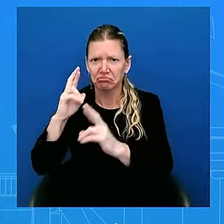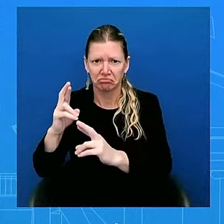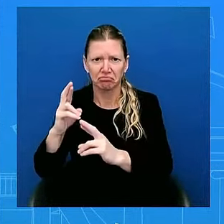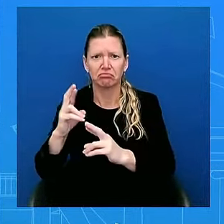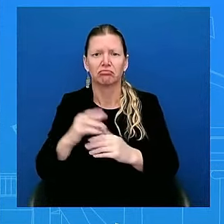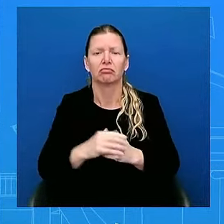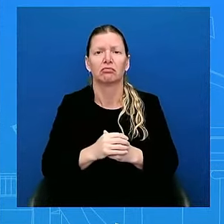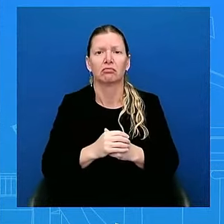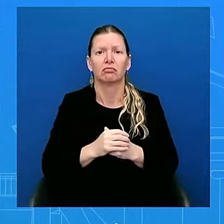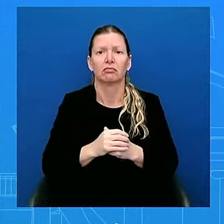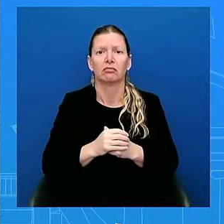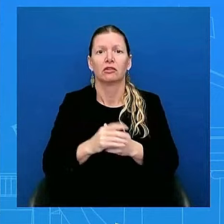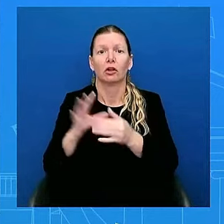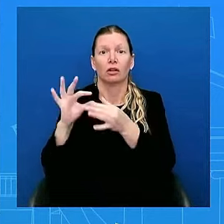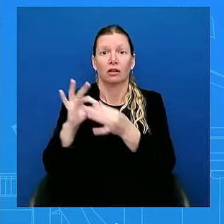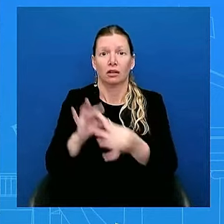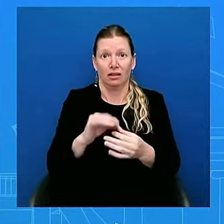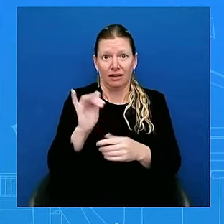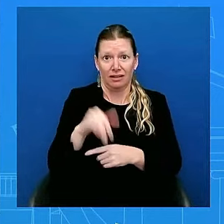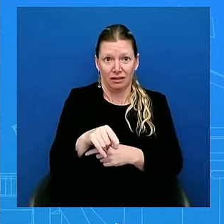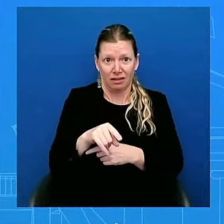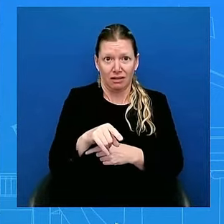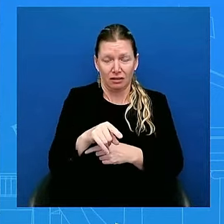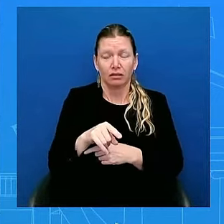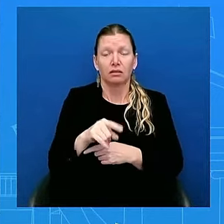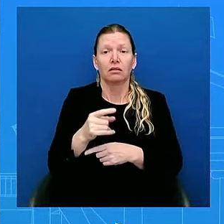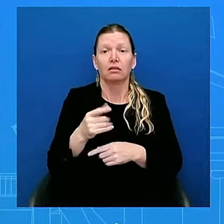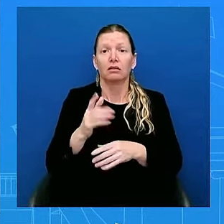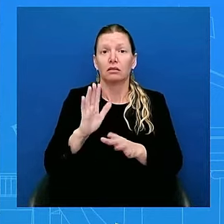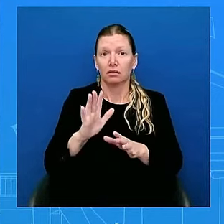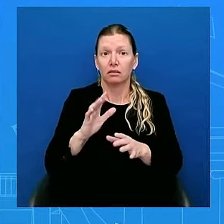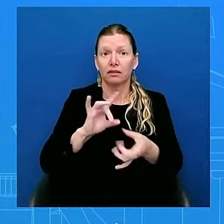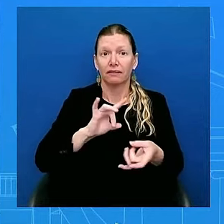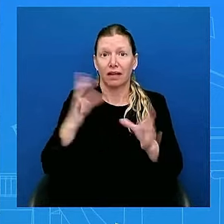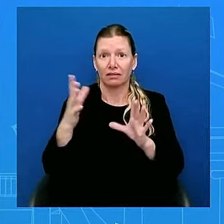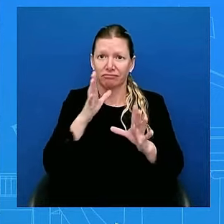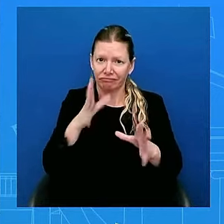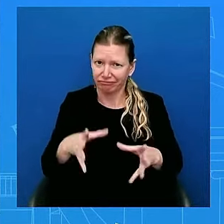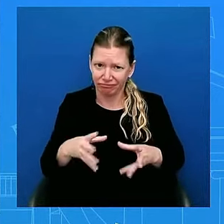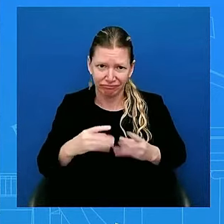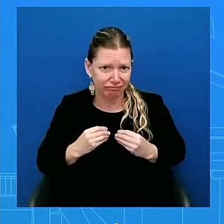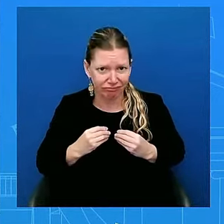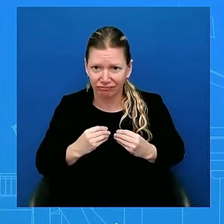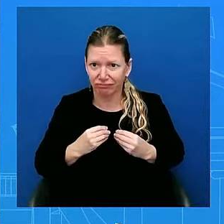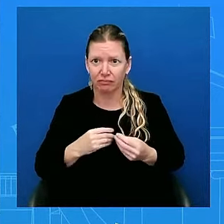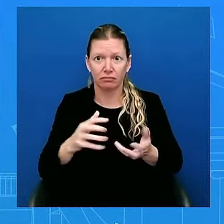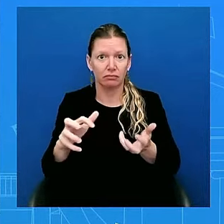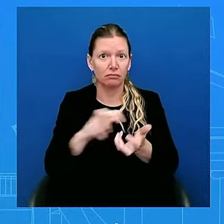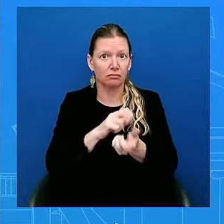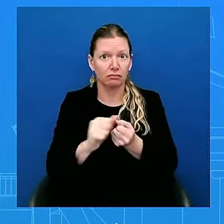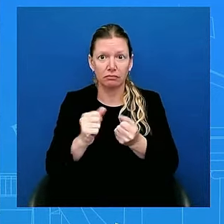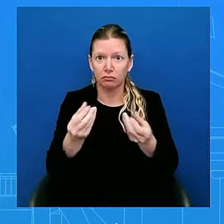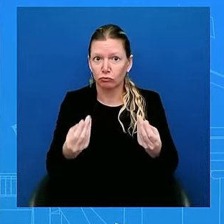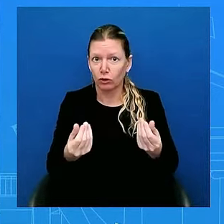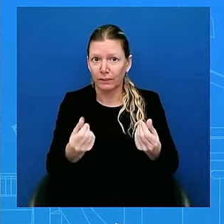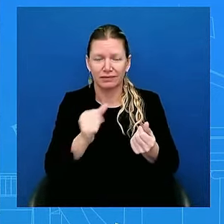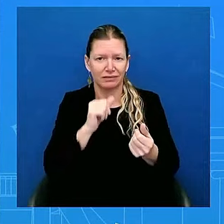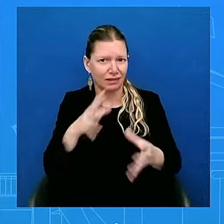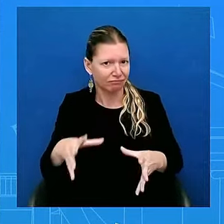type of violence. Or destruction of property. That is something that we've been very clear about as well.